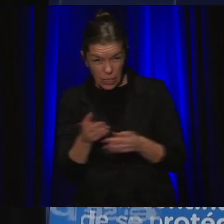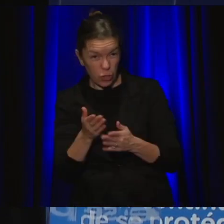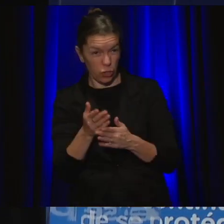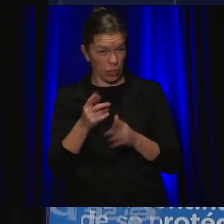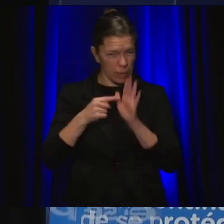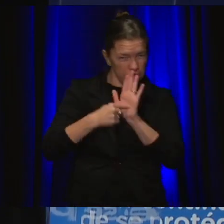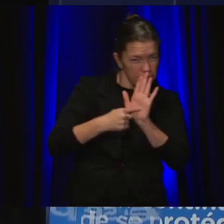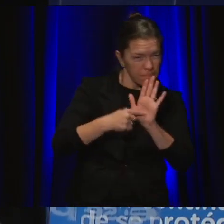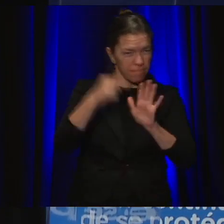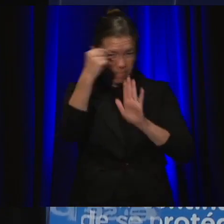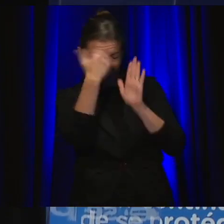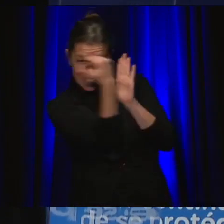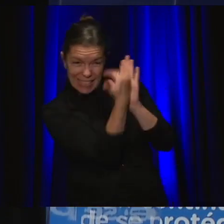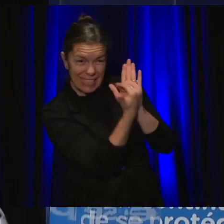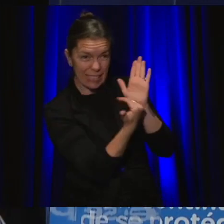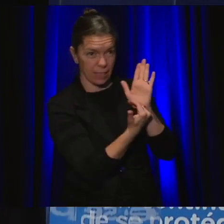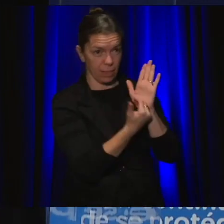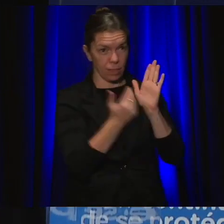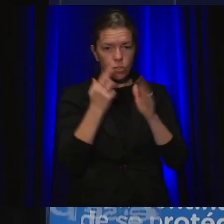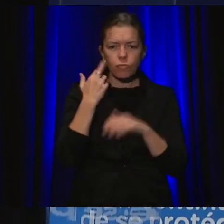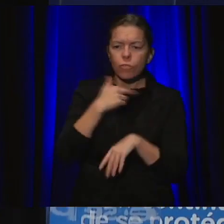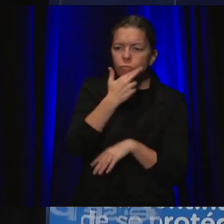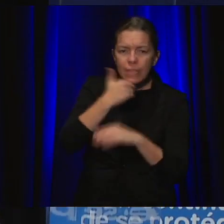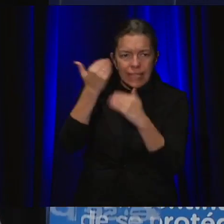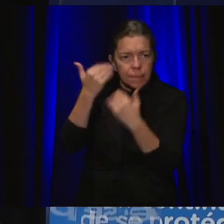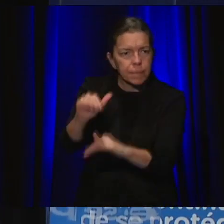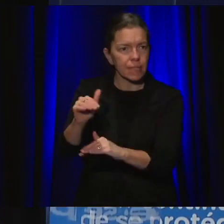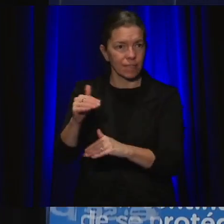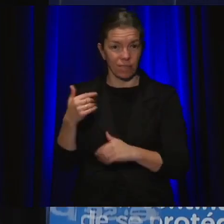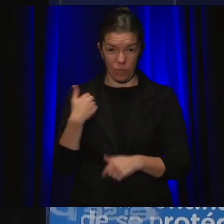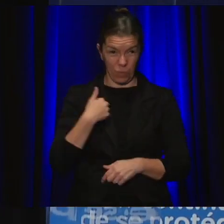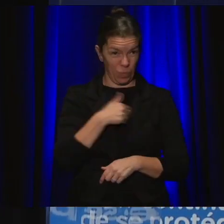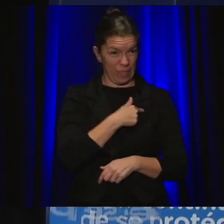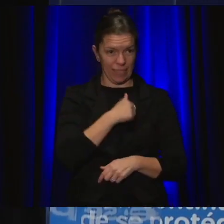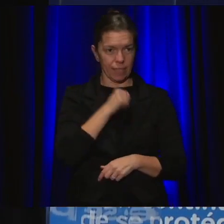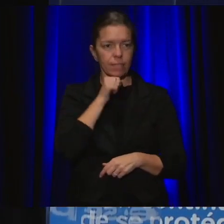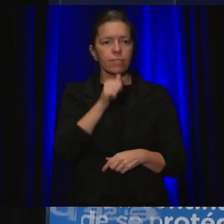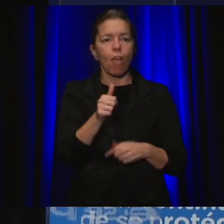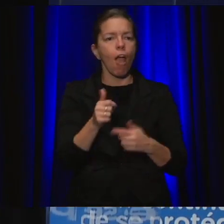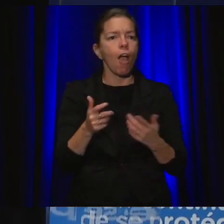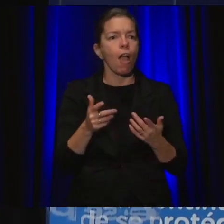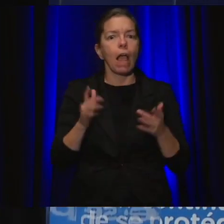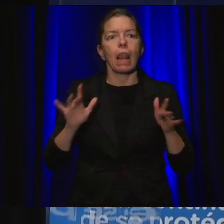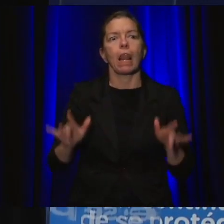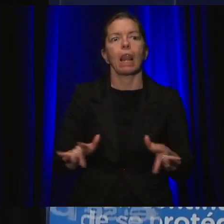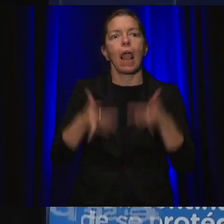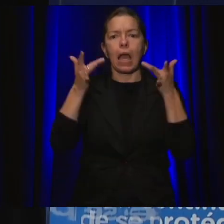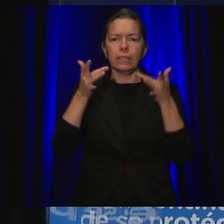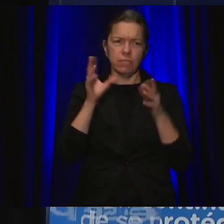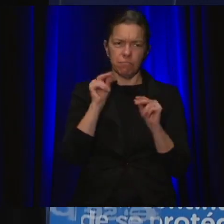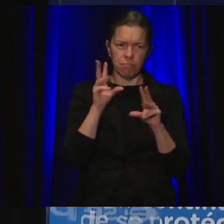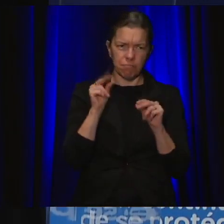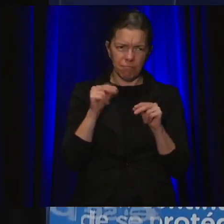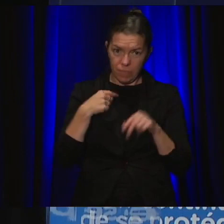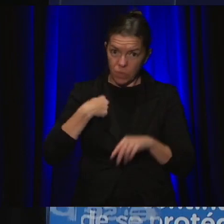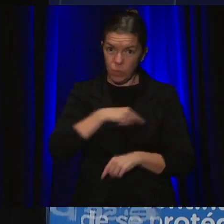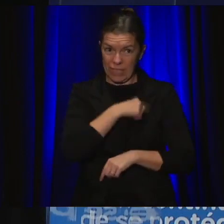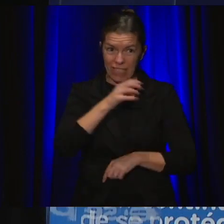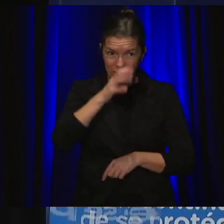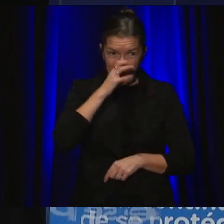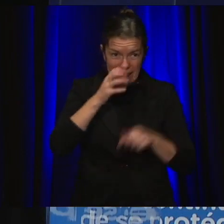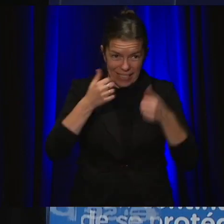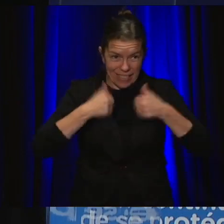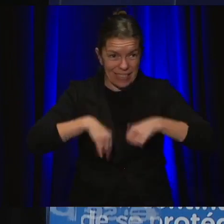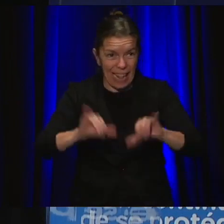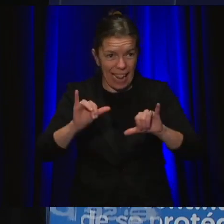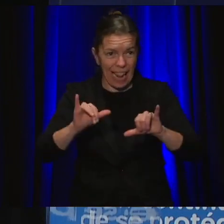So we are not so permissive. But we think that the holidays is a period where people want to come